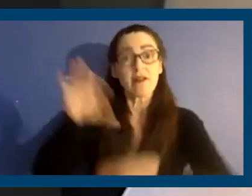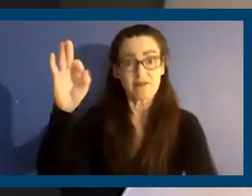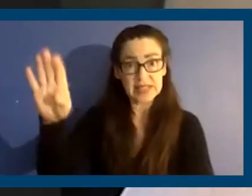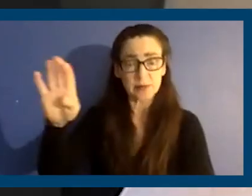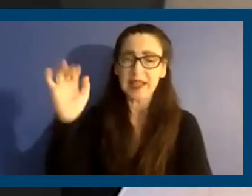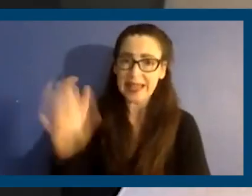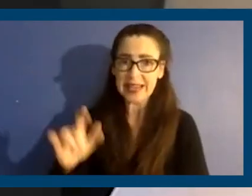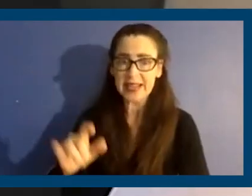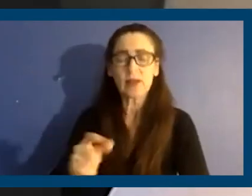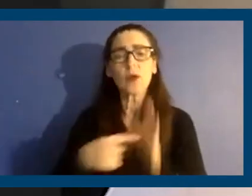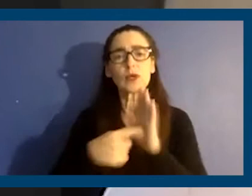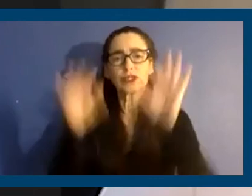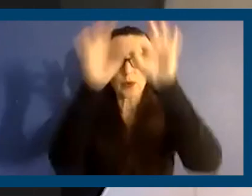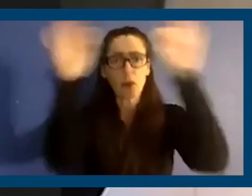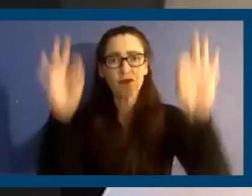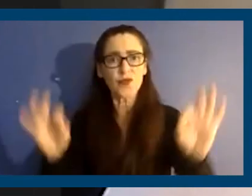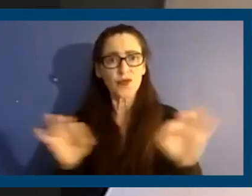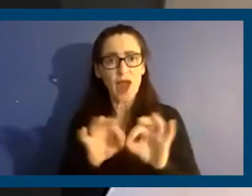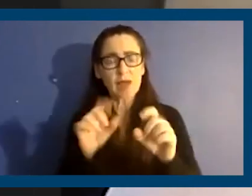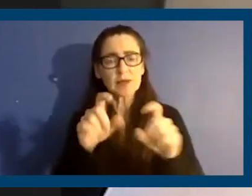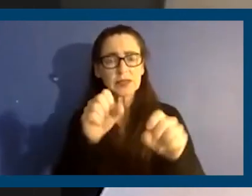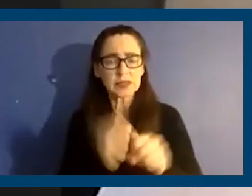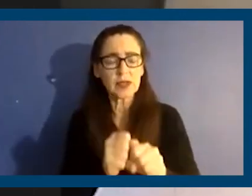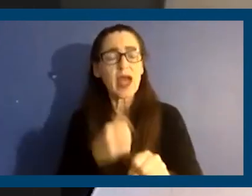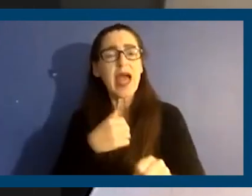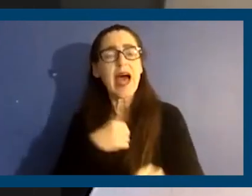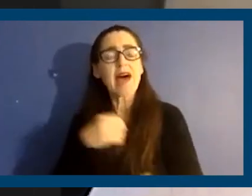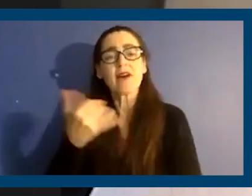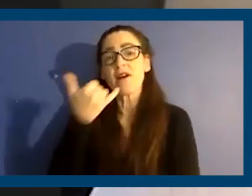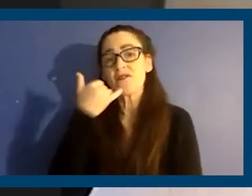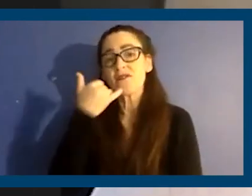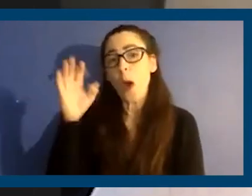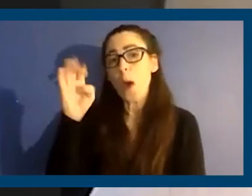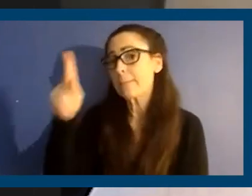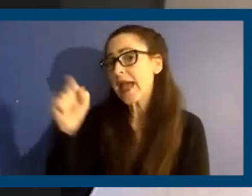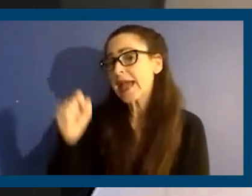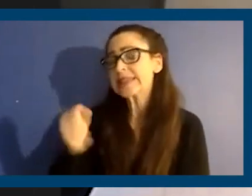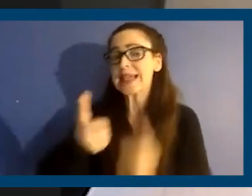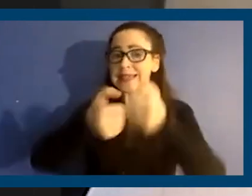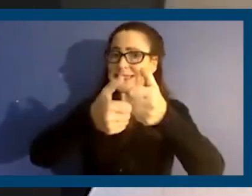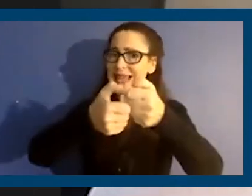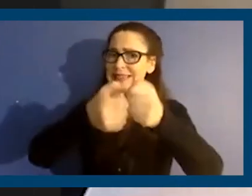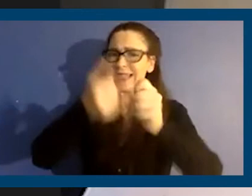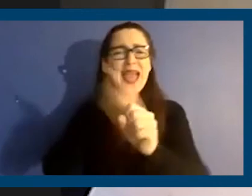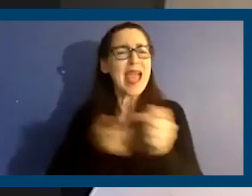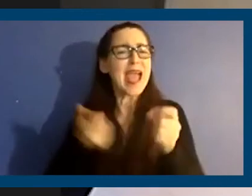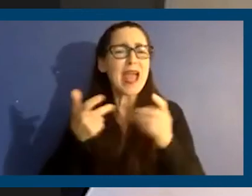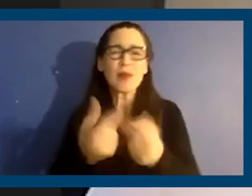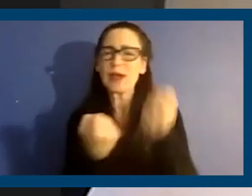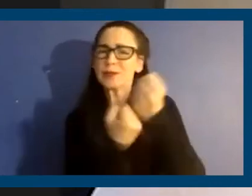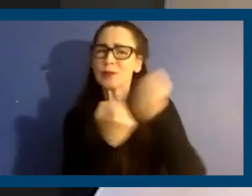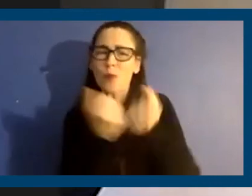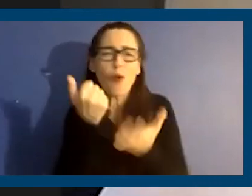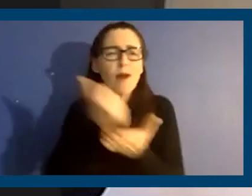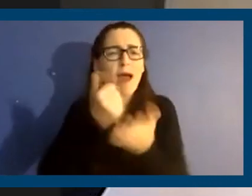phone banking and texting and anything that you can do to help us reach out to voters would be great. So you'll